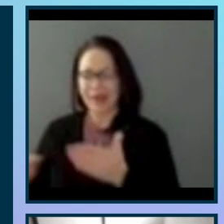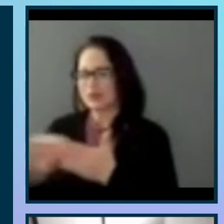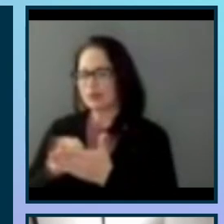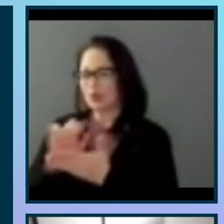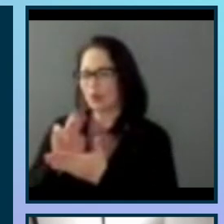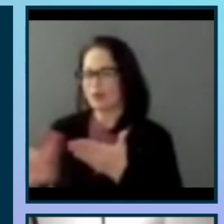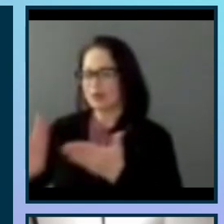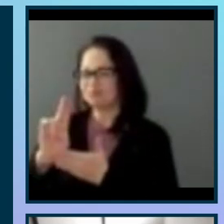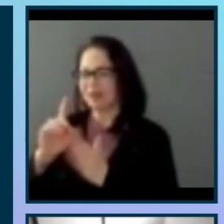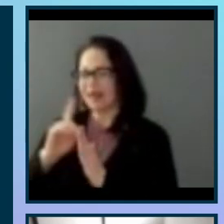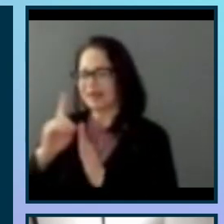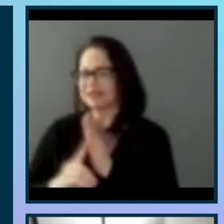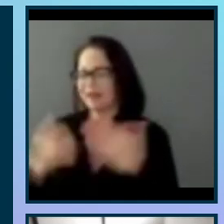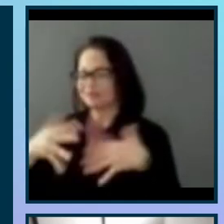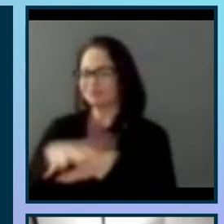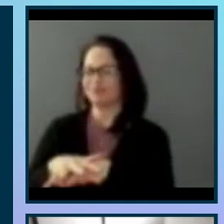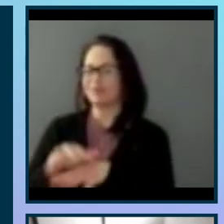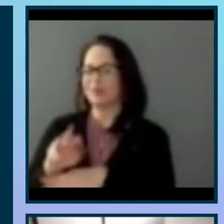that's part of the Tandon School of Engineering.